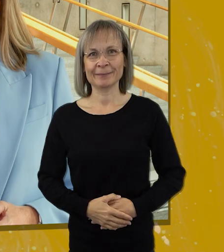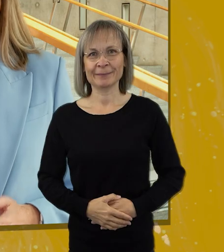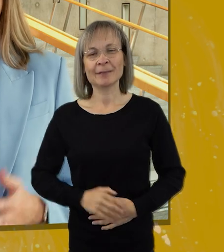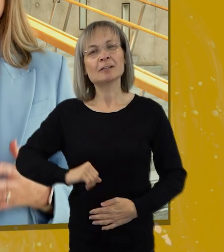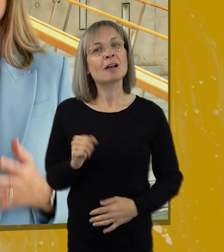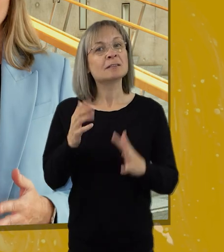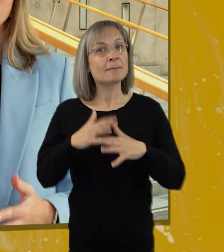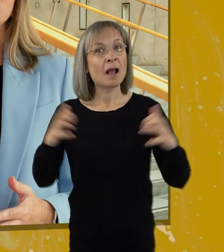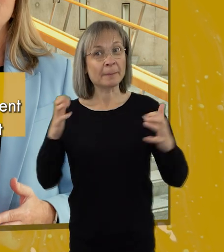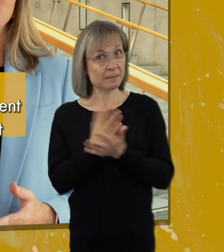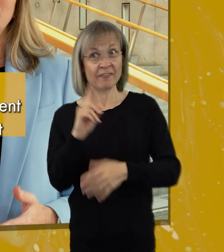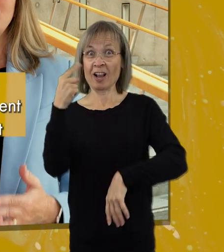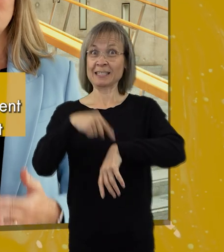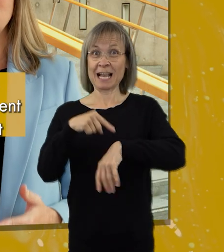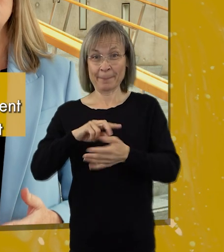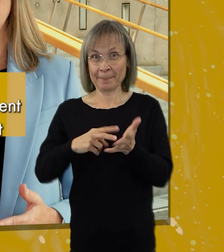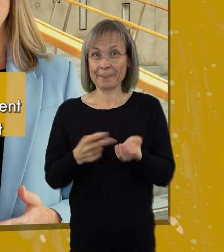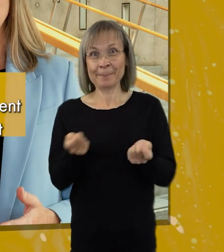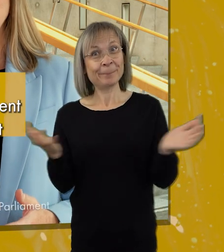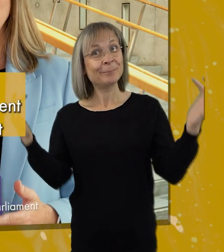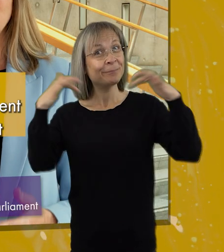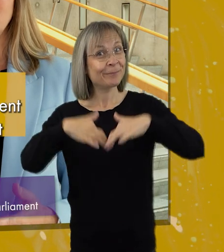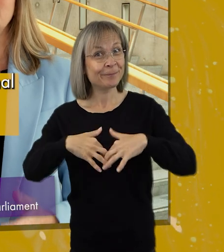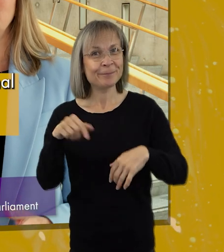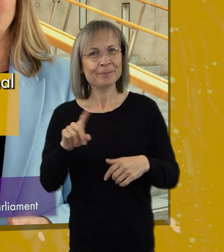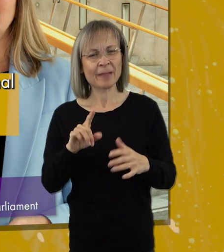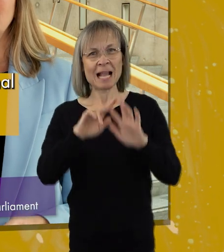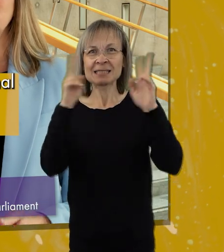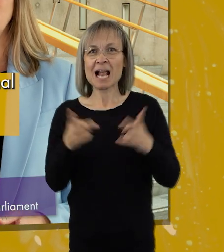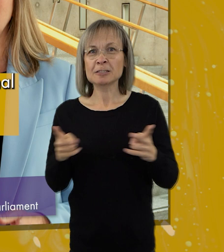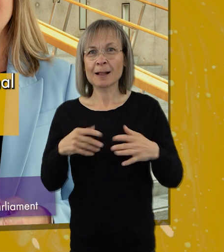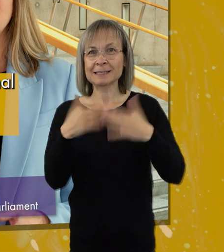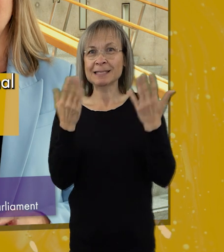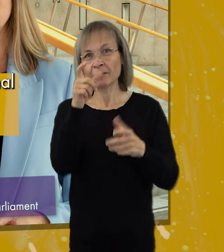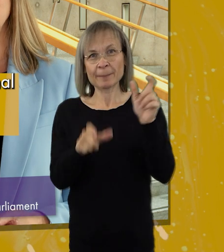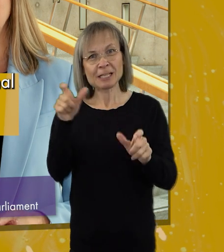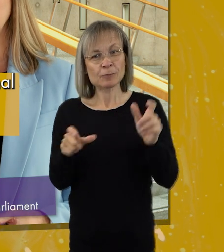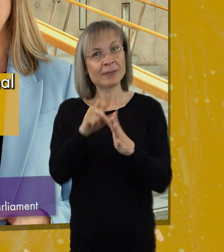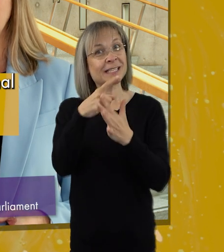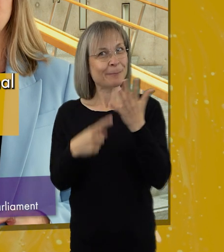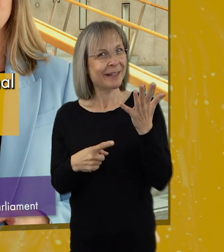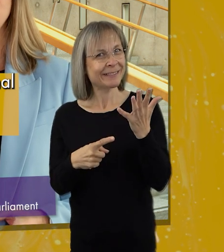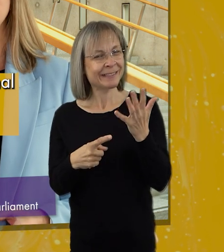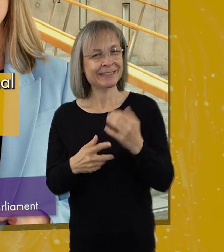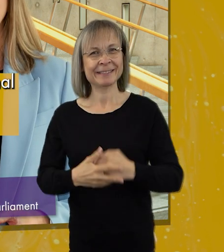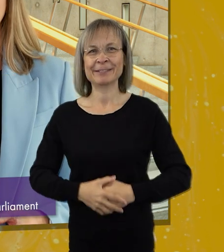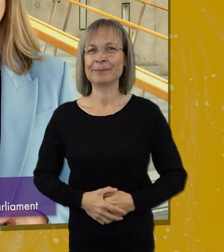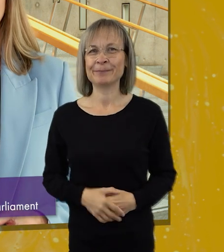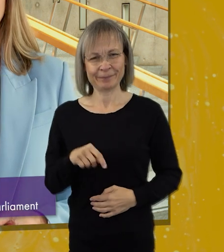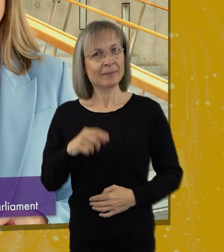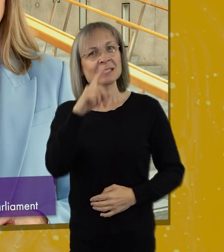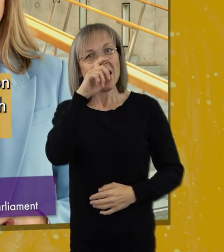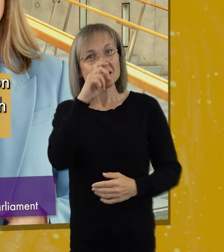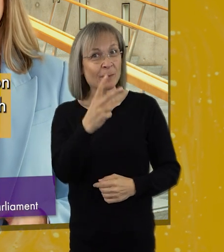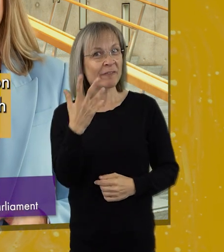For the first time the Scottish Parliament will host a summit to mark International Day of Persons with Disabilities.